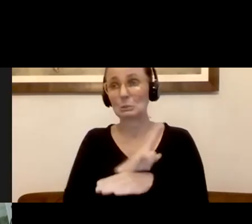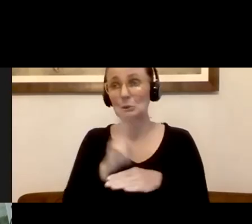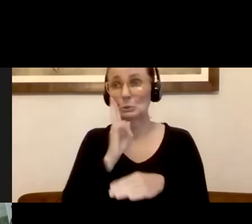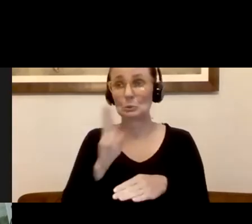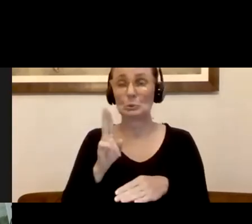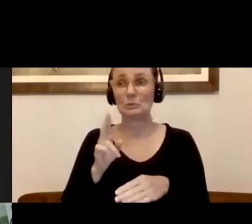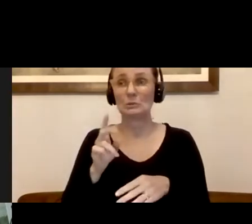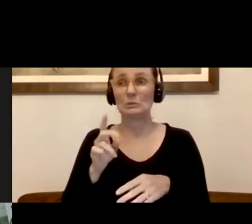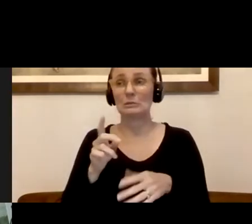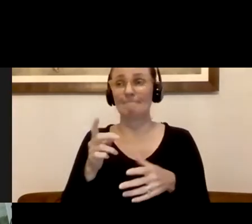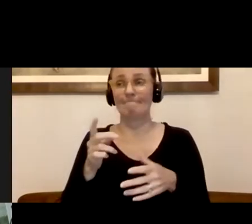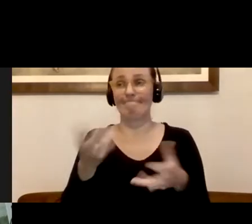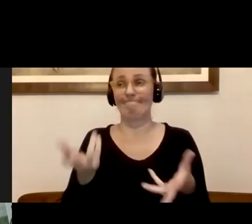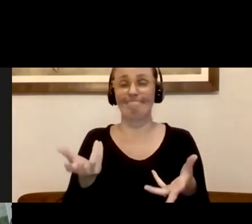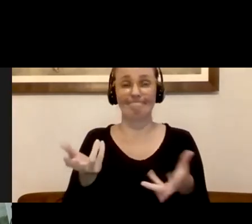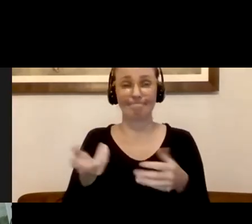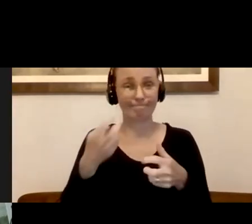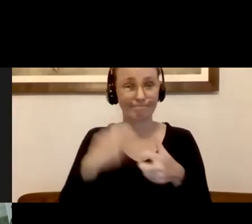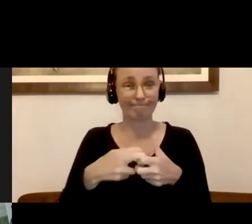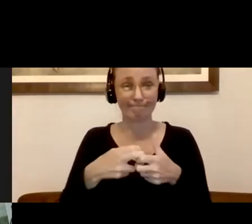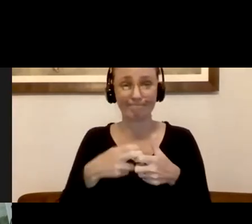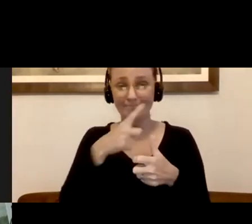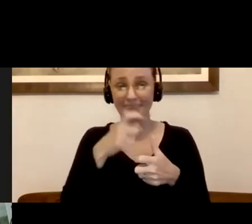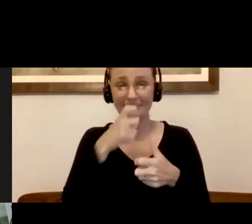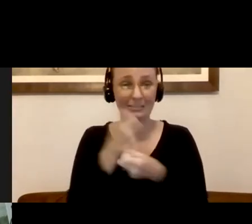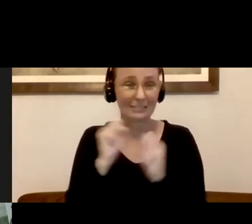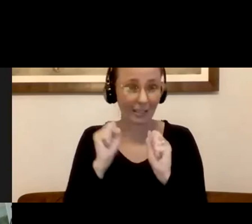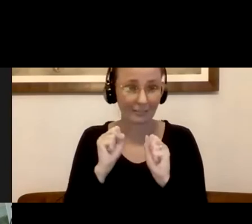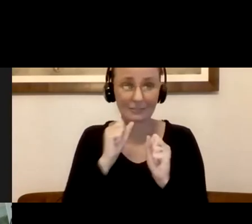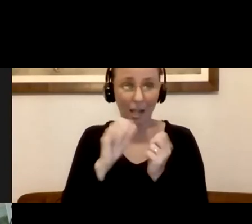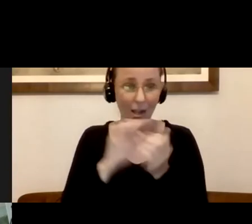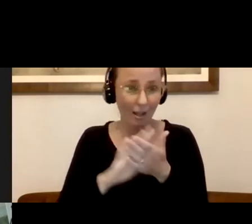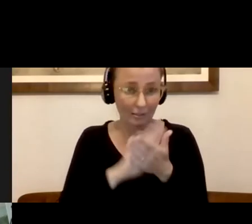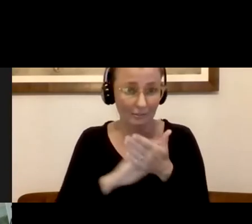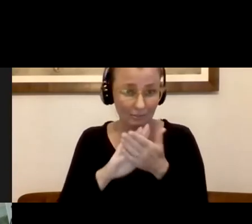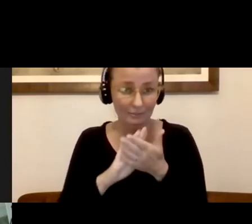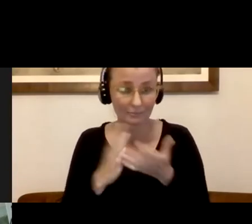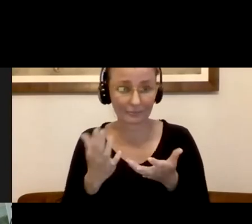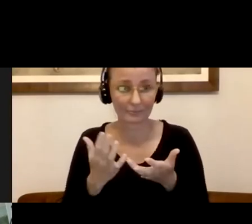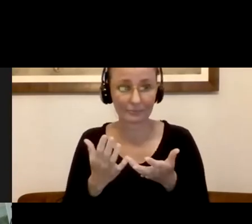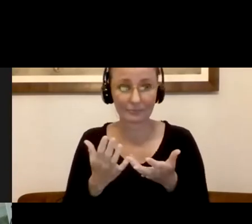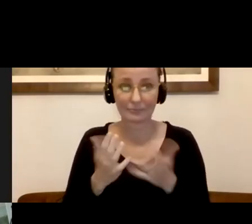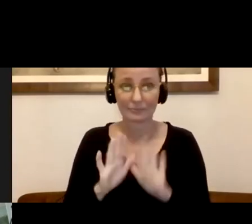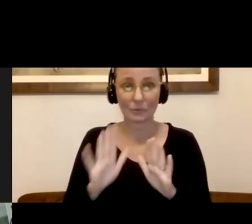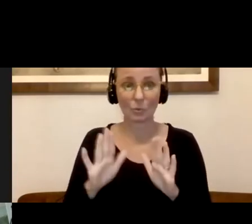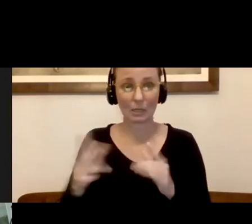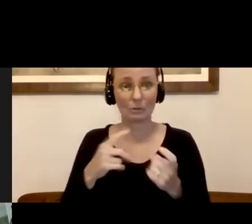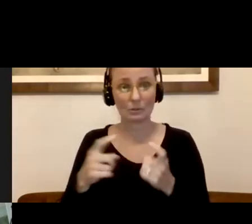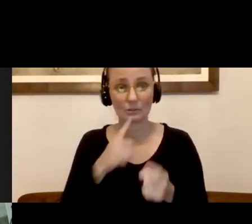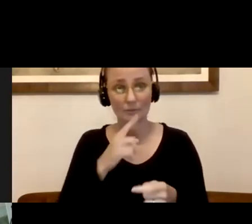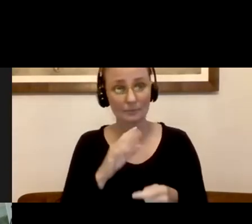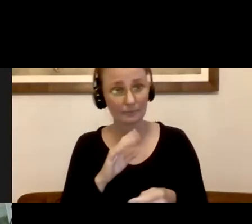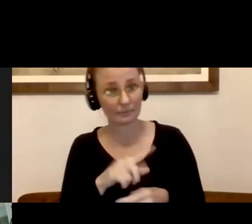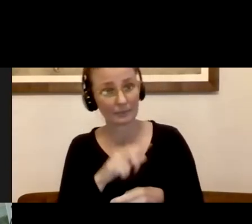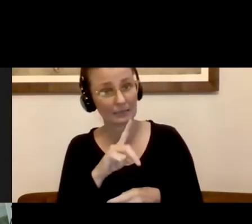stored value card laundry machines, or at least, uh, change machines? Great question. Cindy, do you want to try to